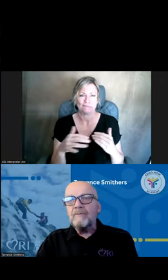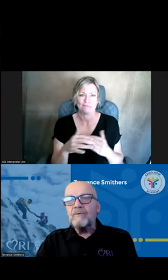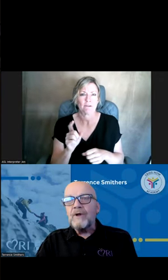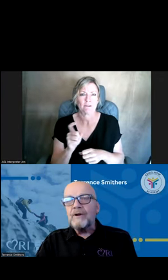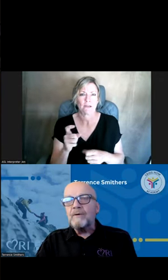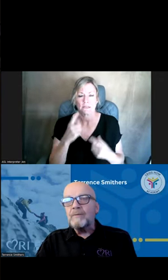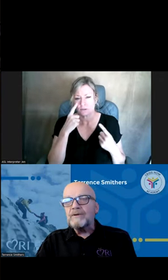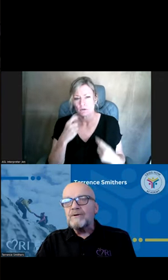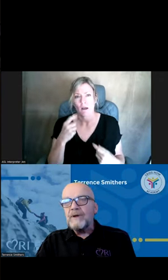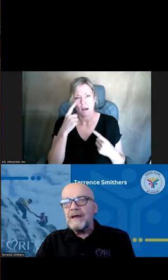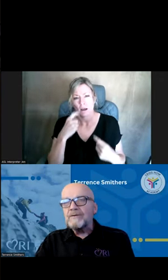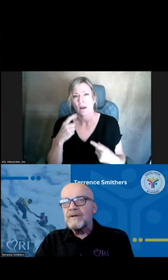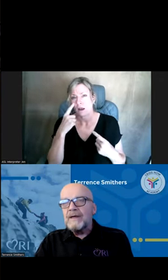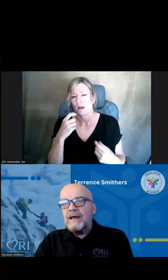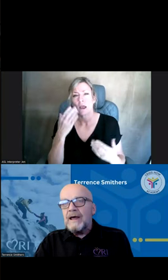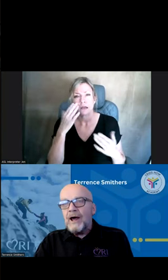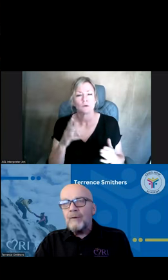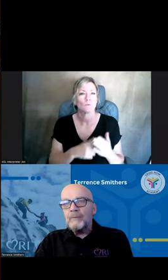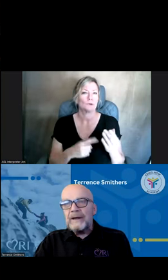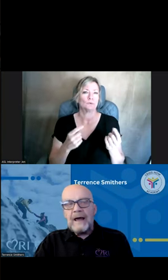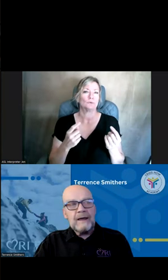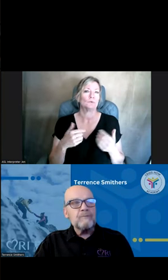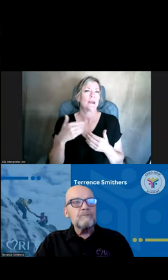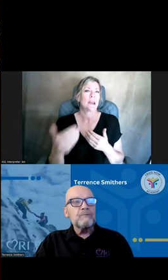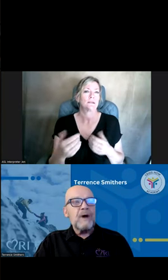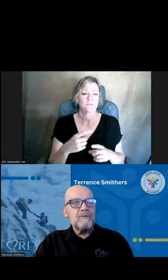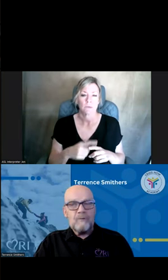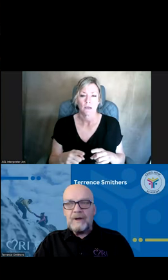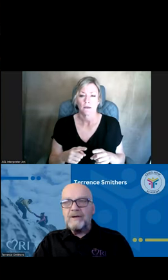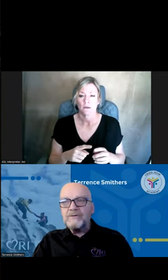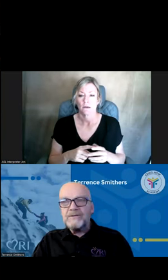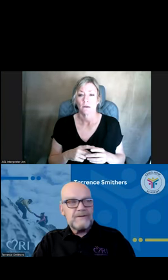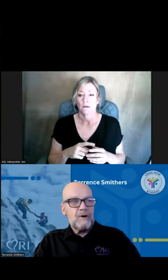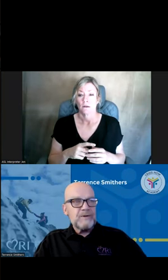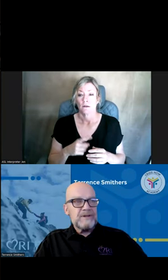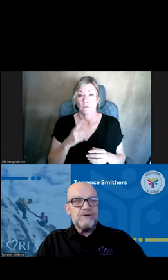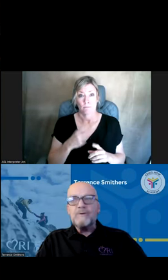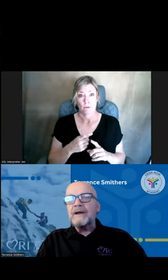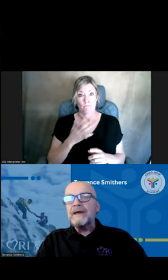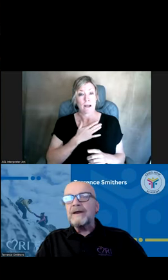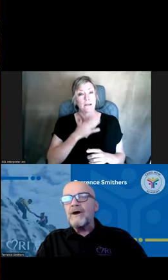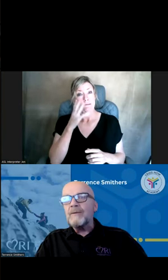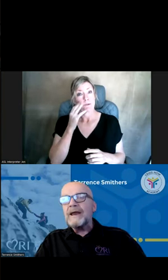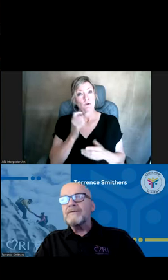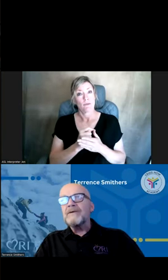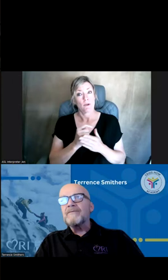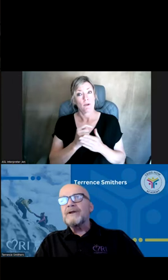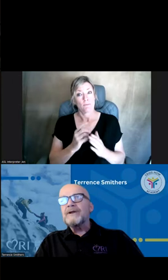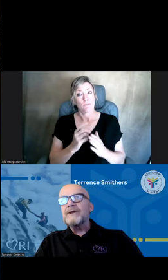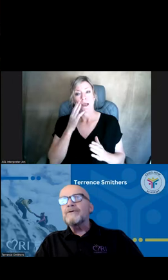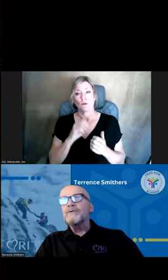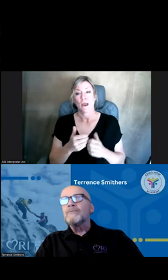sobbing, not knowing what to do next. But I, for my years as a therapist, I knew how to get an automatic